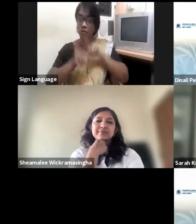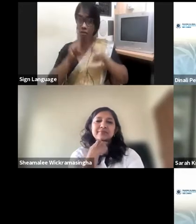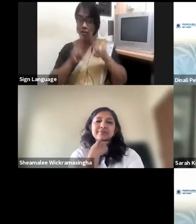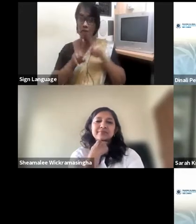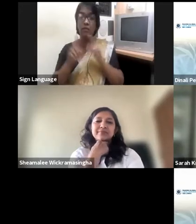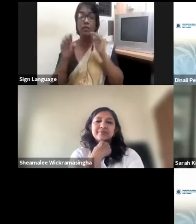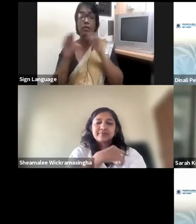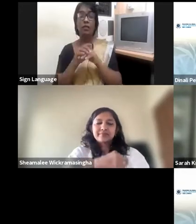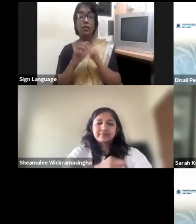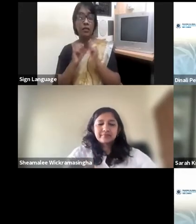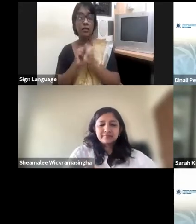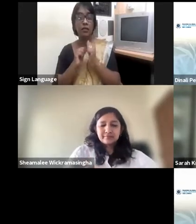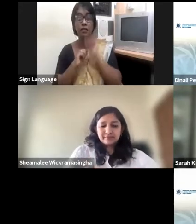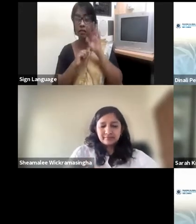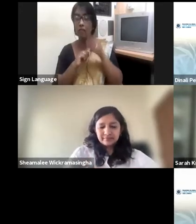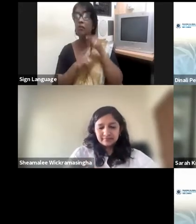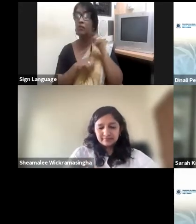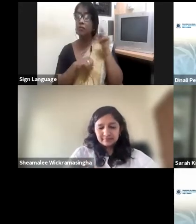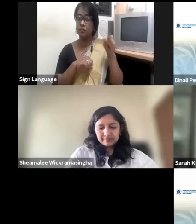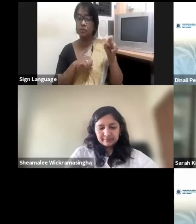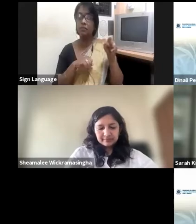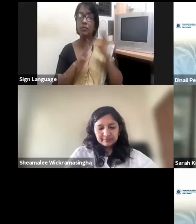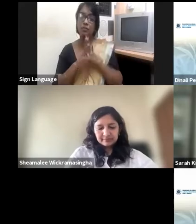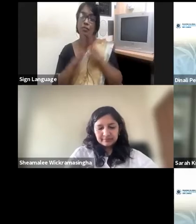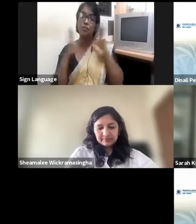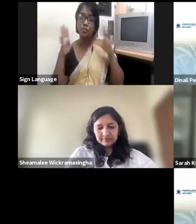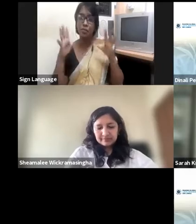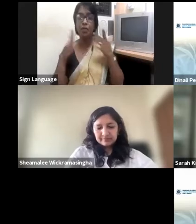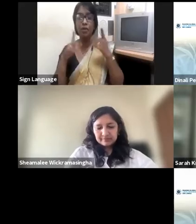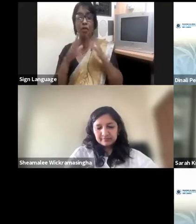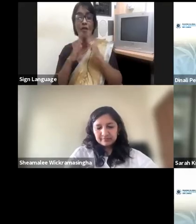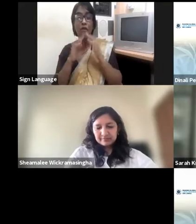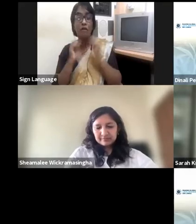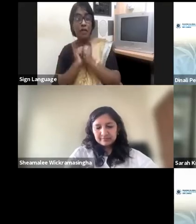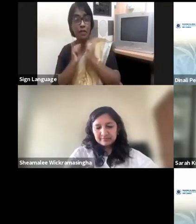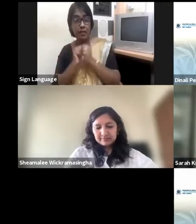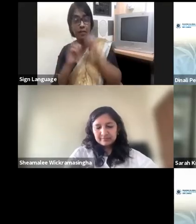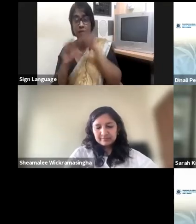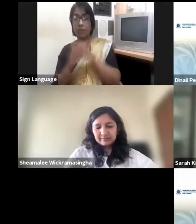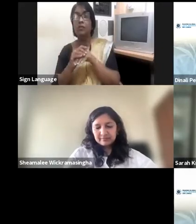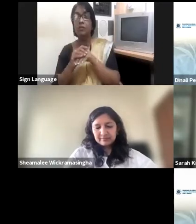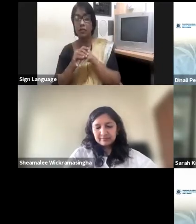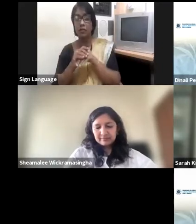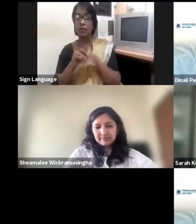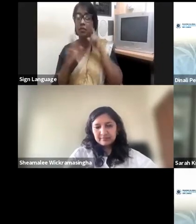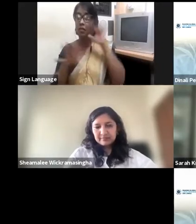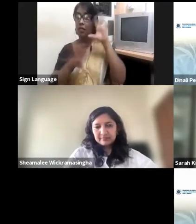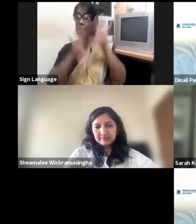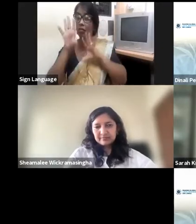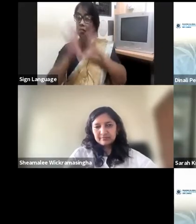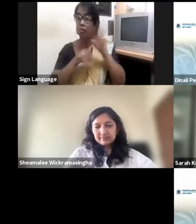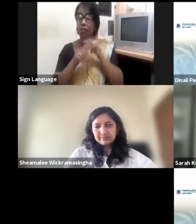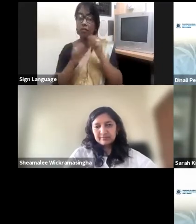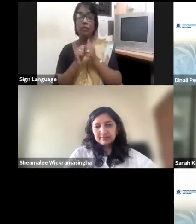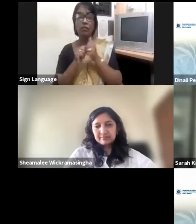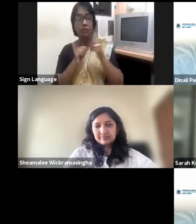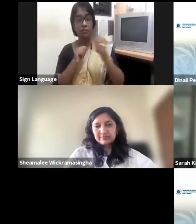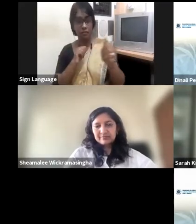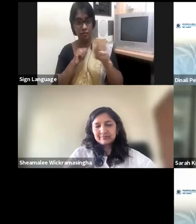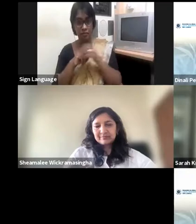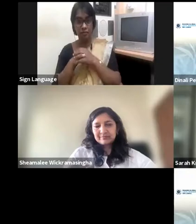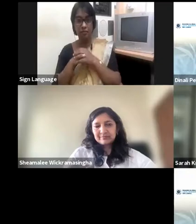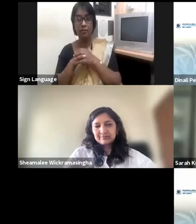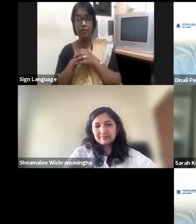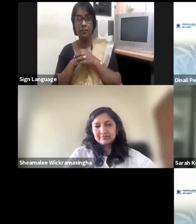of homework and attention to detail is something that you would always see. So it's quite easy for them to grasp and respond accordingly